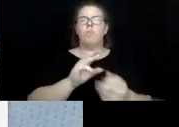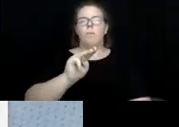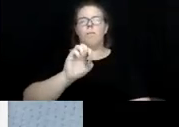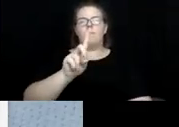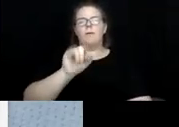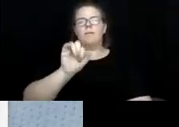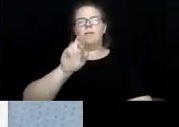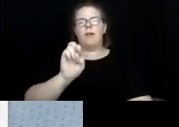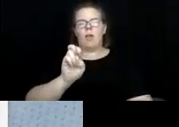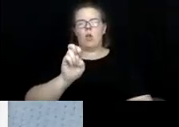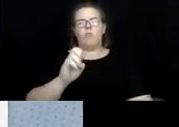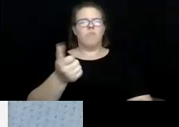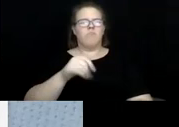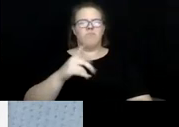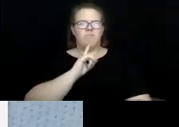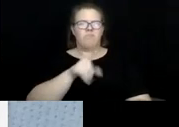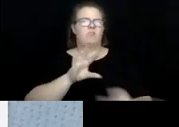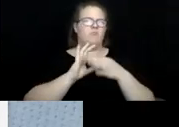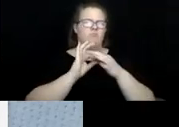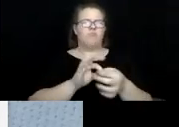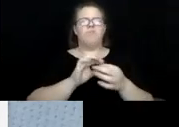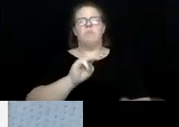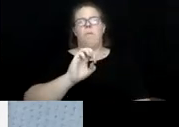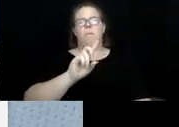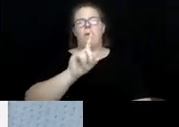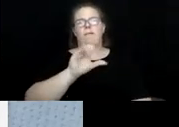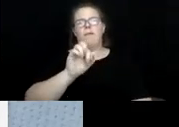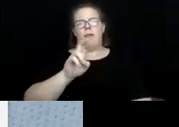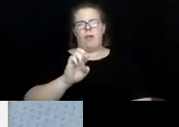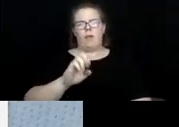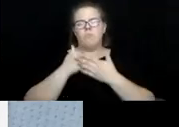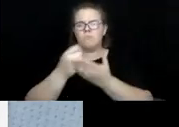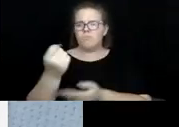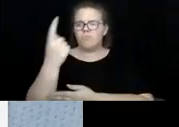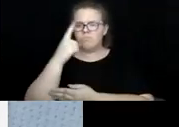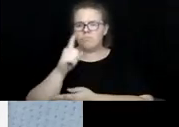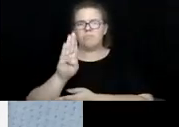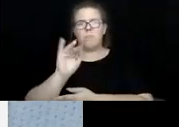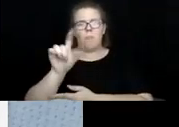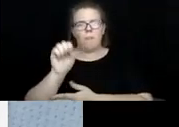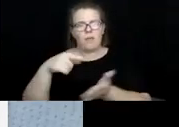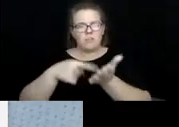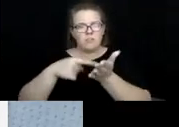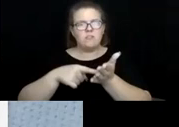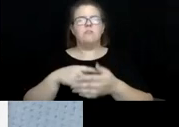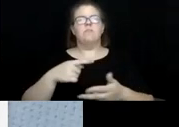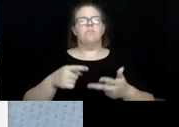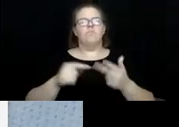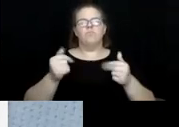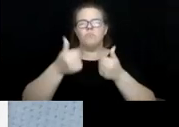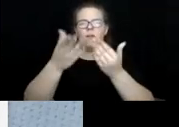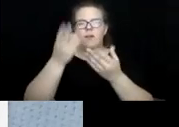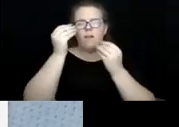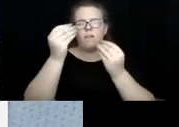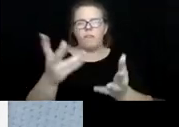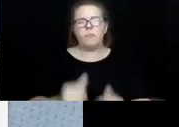any, anything to do with Medicare, help understand bills, provide information. Um, we also look